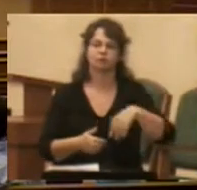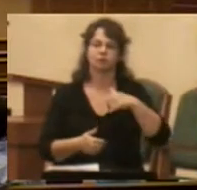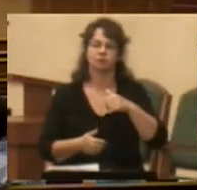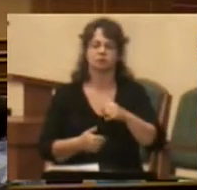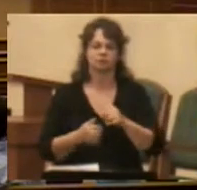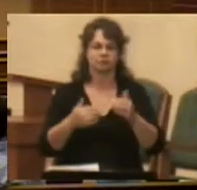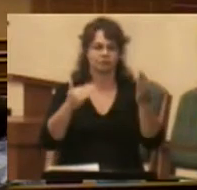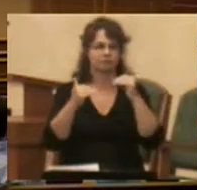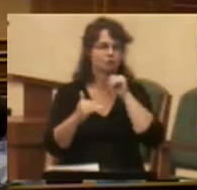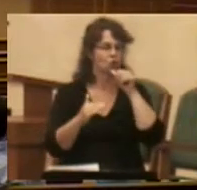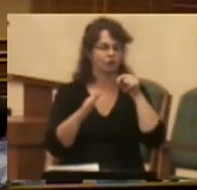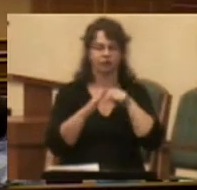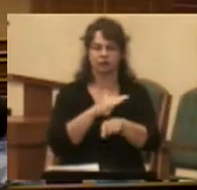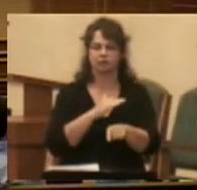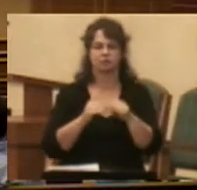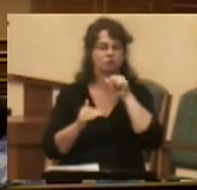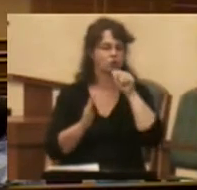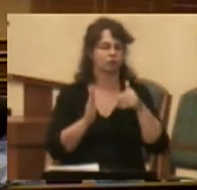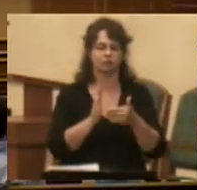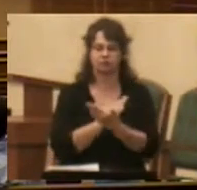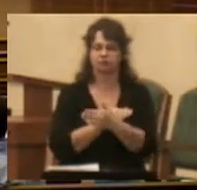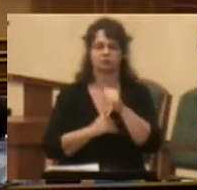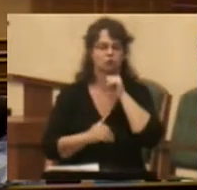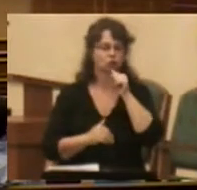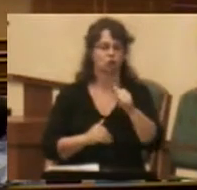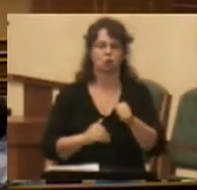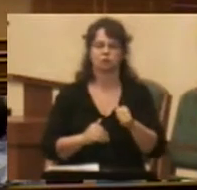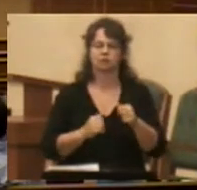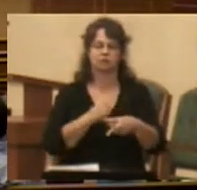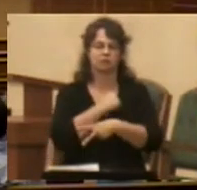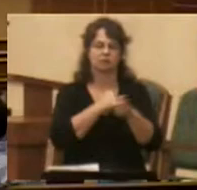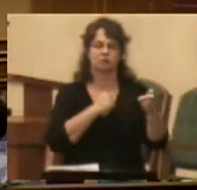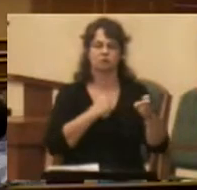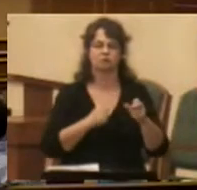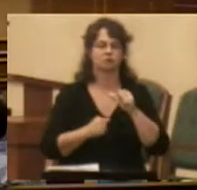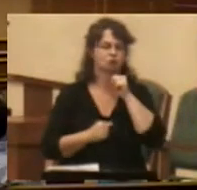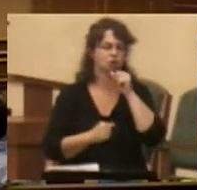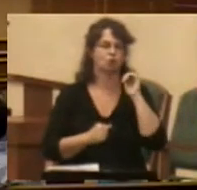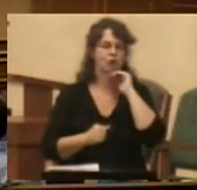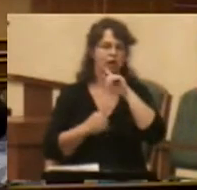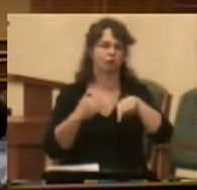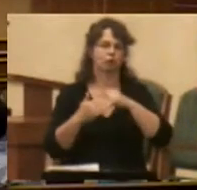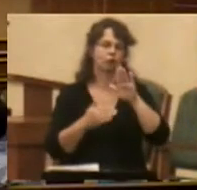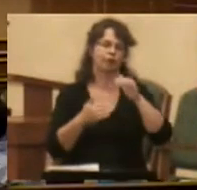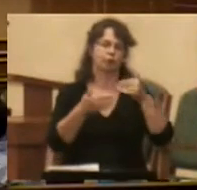not kill, commit adultery, steal, or bear false witness.